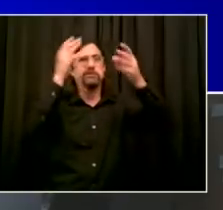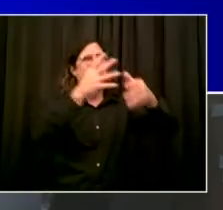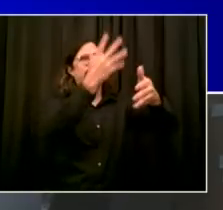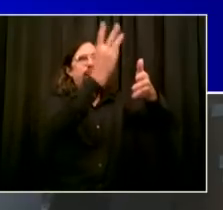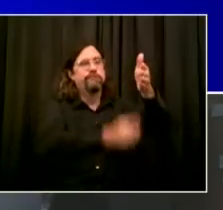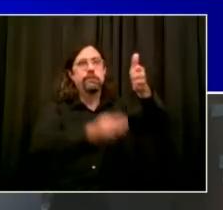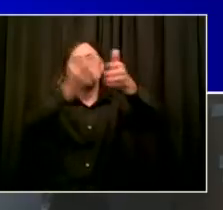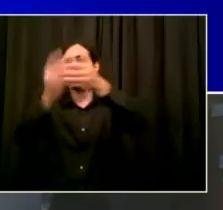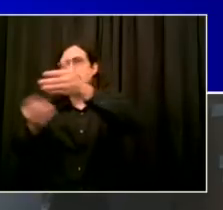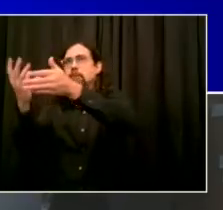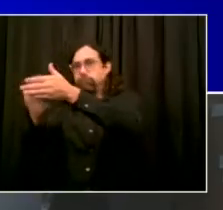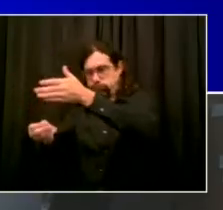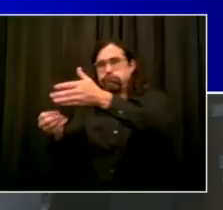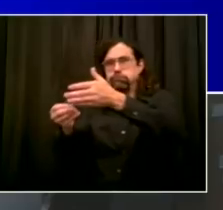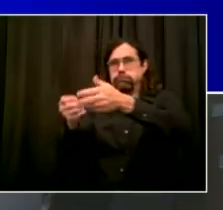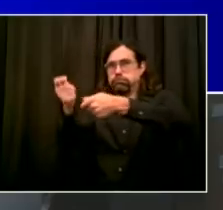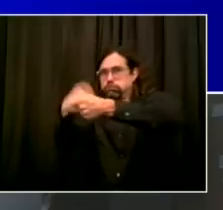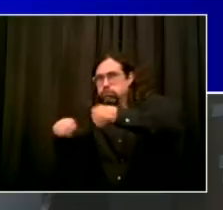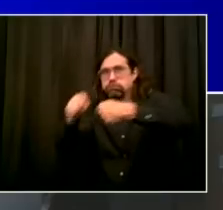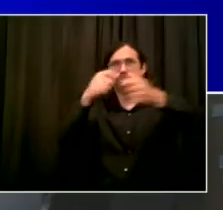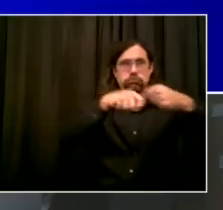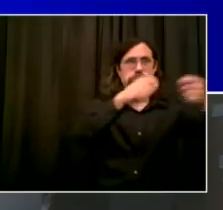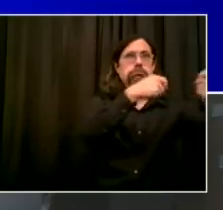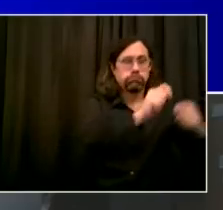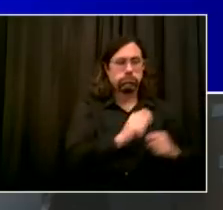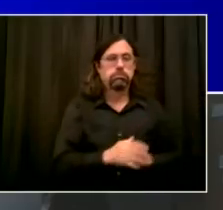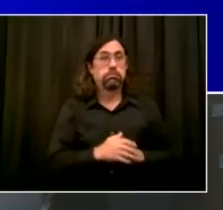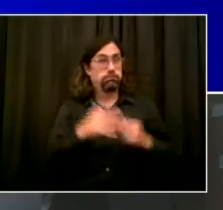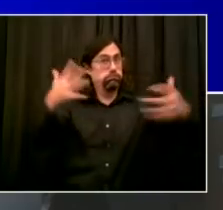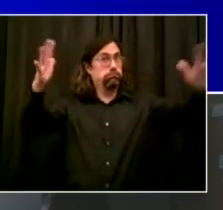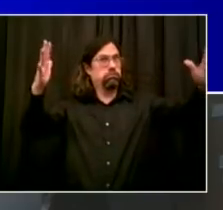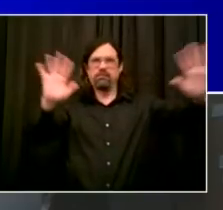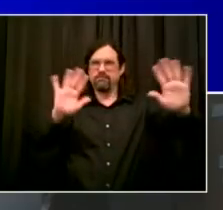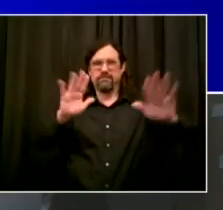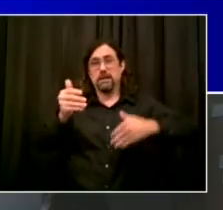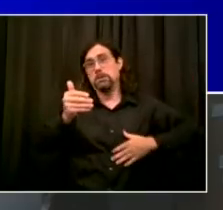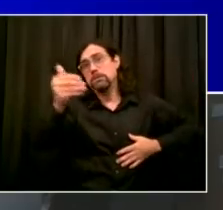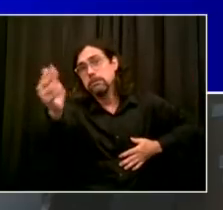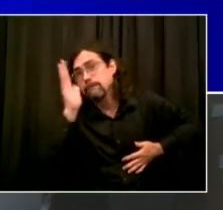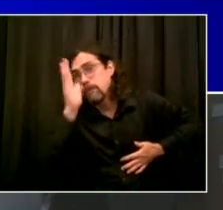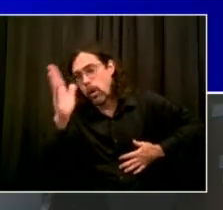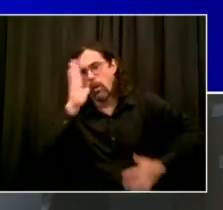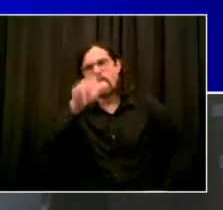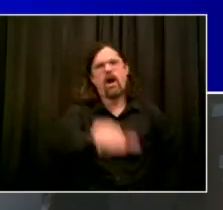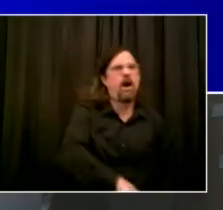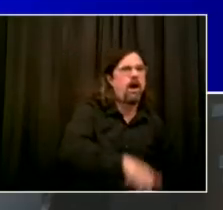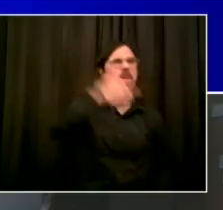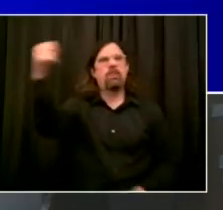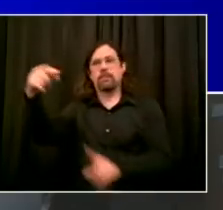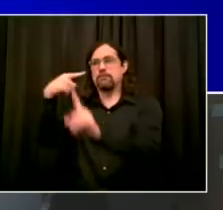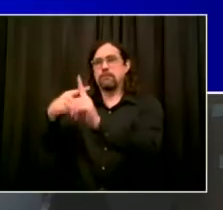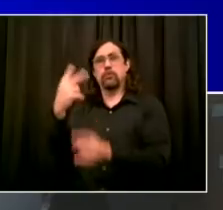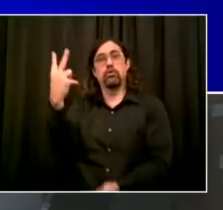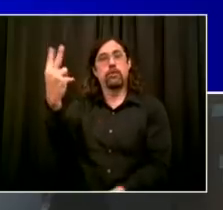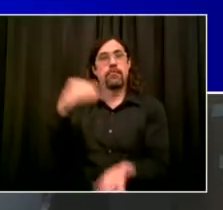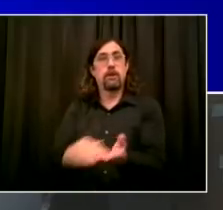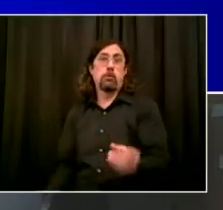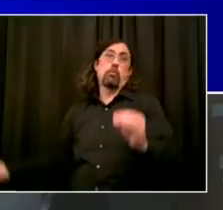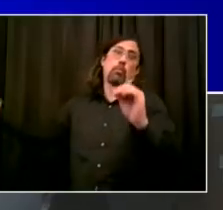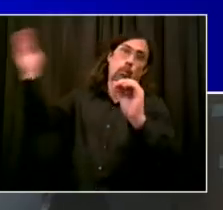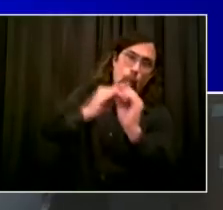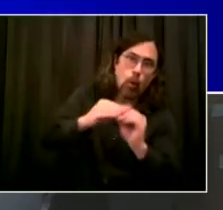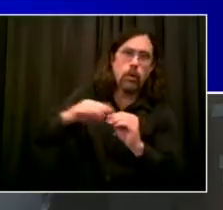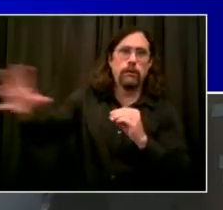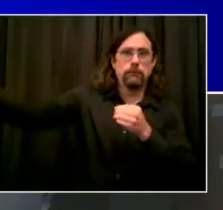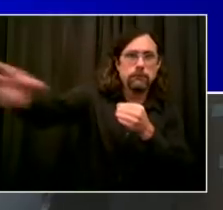opening day. So we see this whole plan, the Situation Room you just heard about, all of the preparation